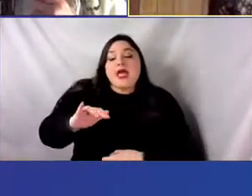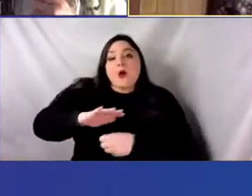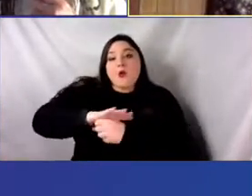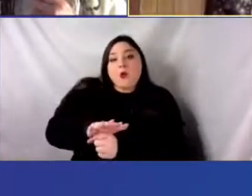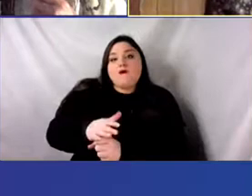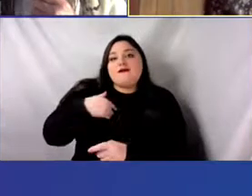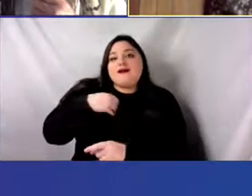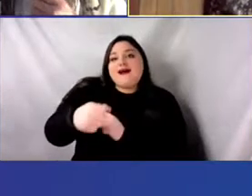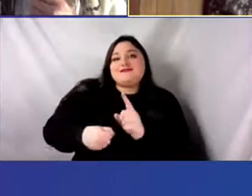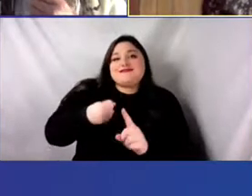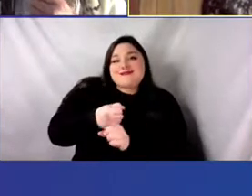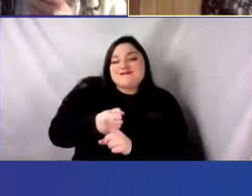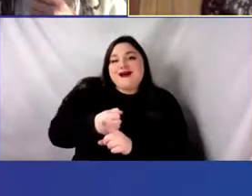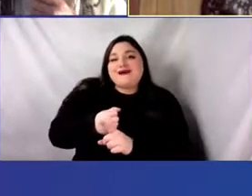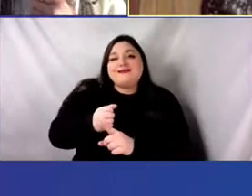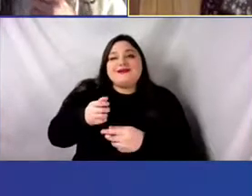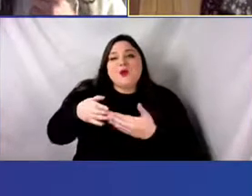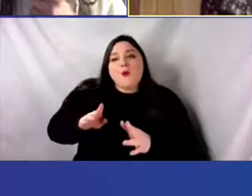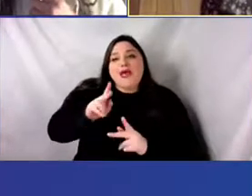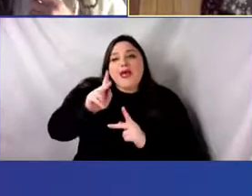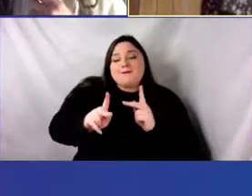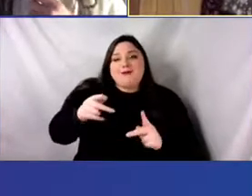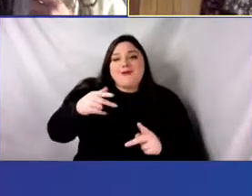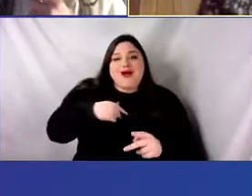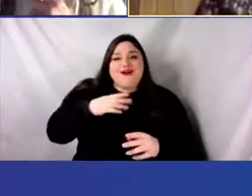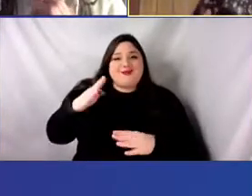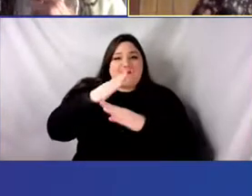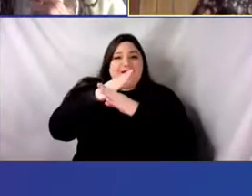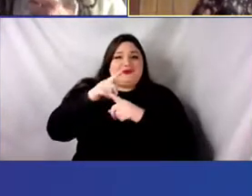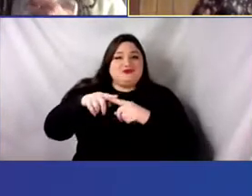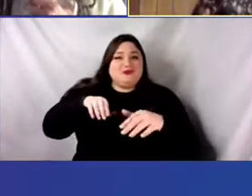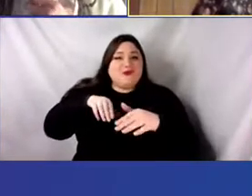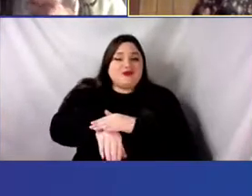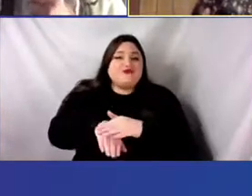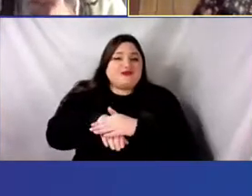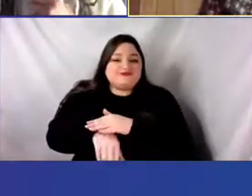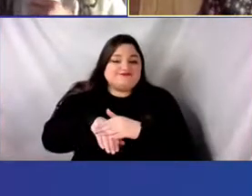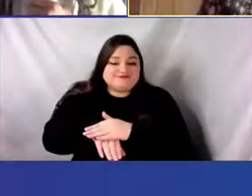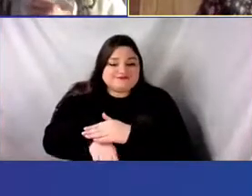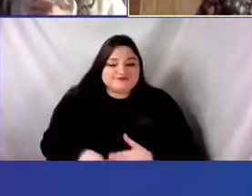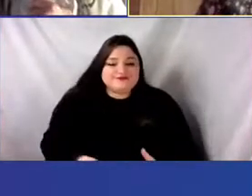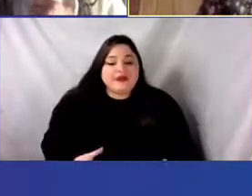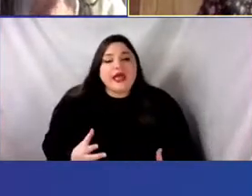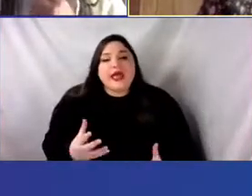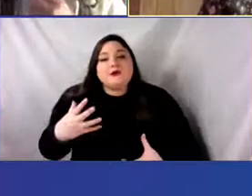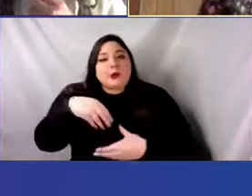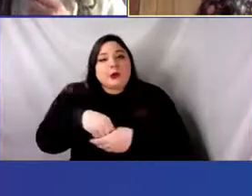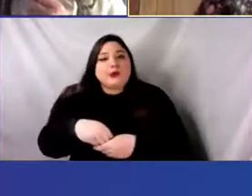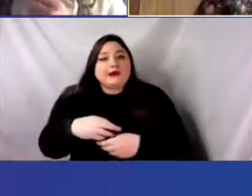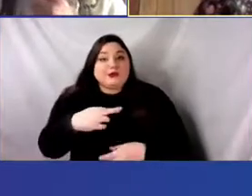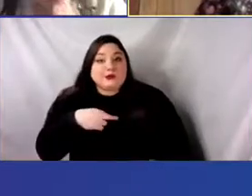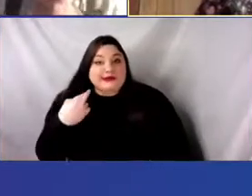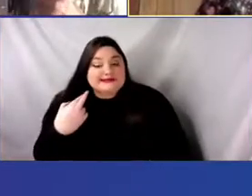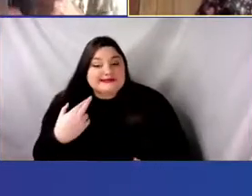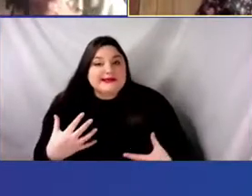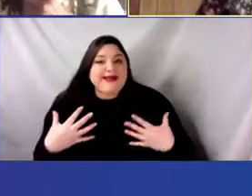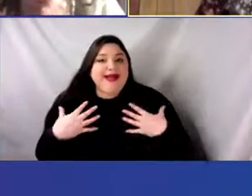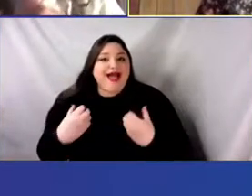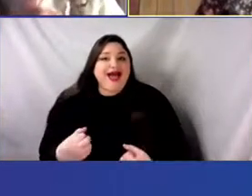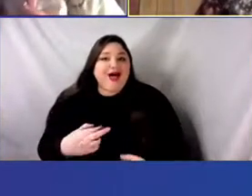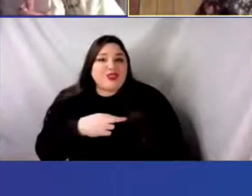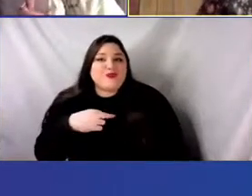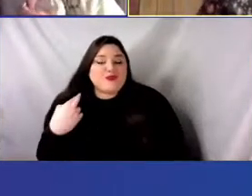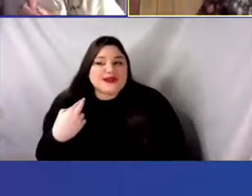for risk, um, whether like the physical health risks of presenting